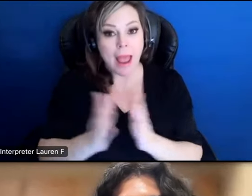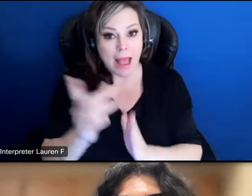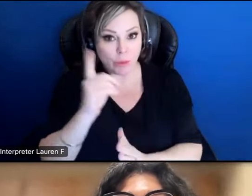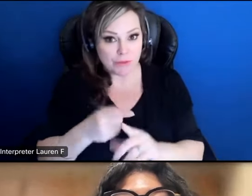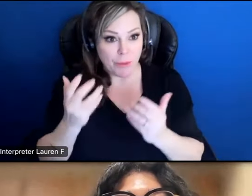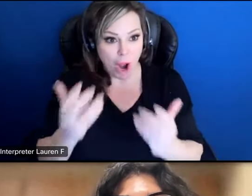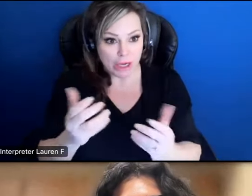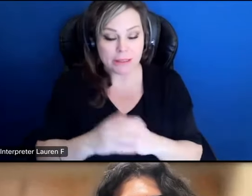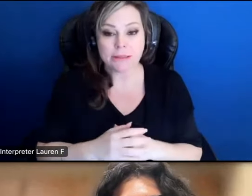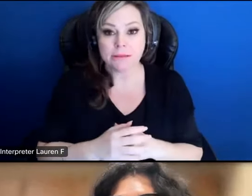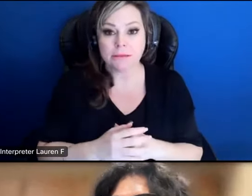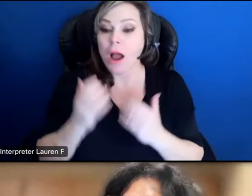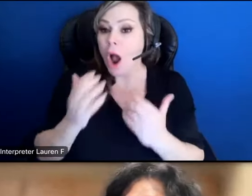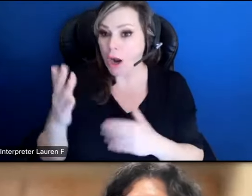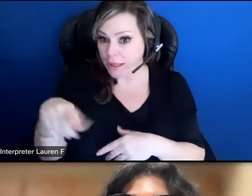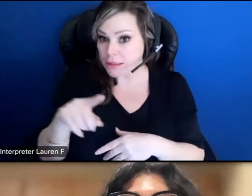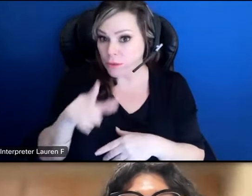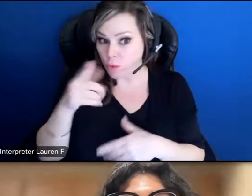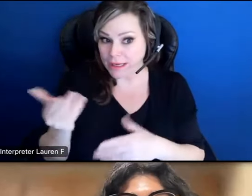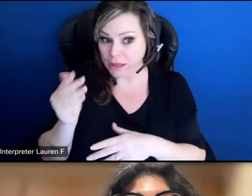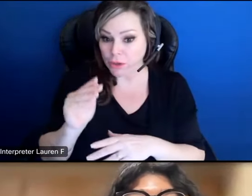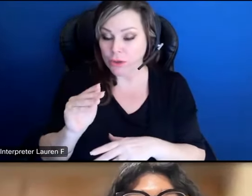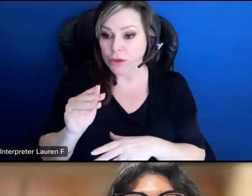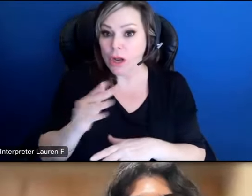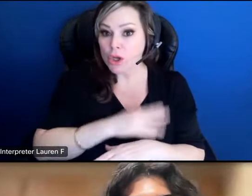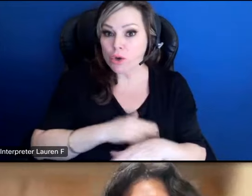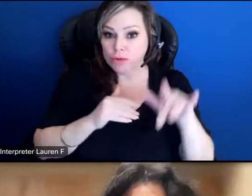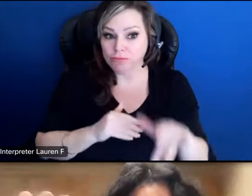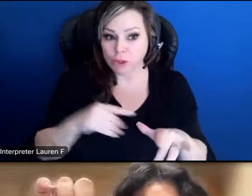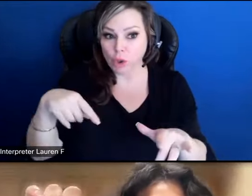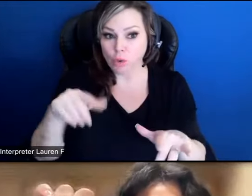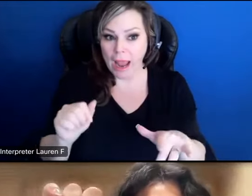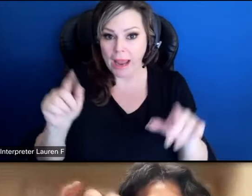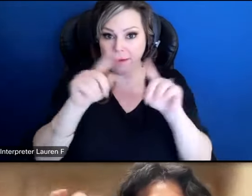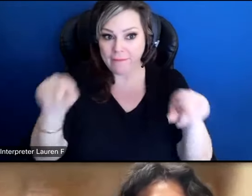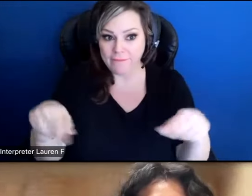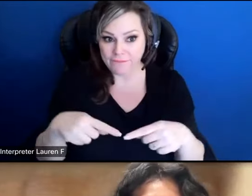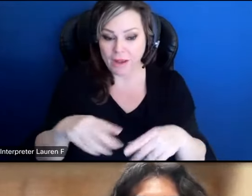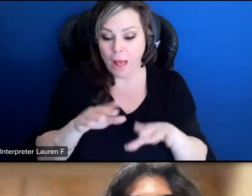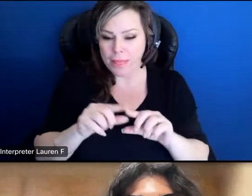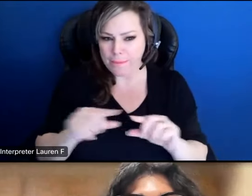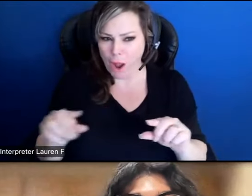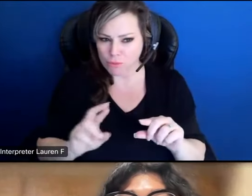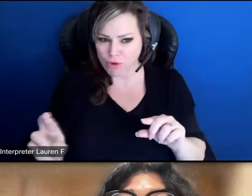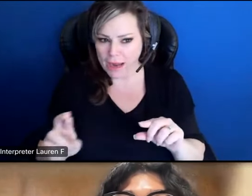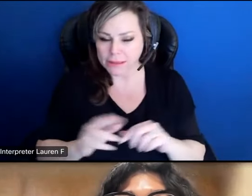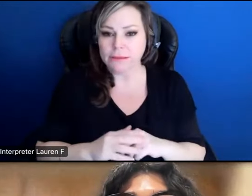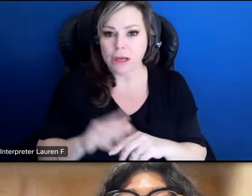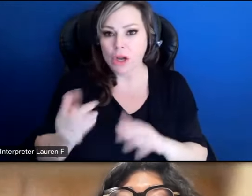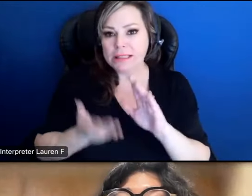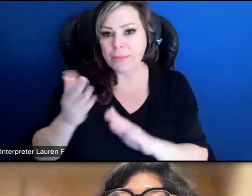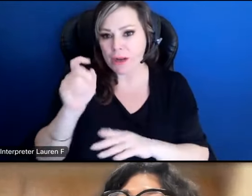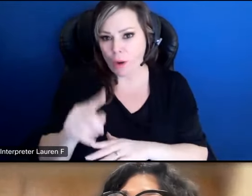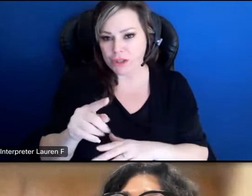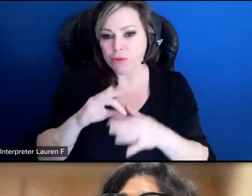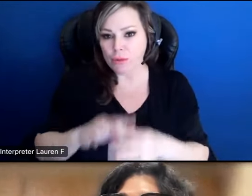the audience for our audience members who are here with us today please use the q a feature i believe it's at the bottom right to submit your question